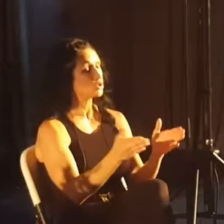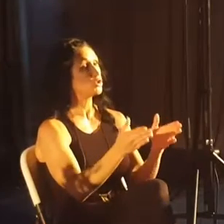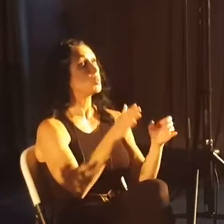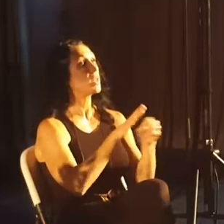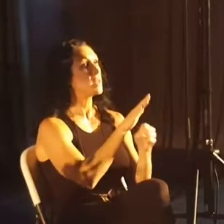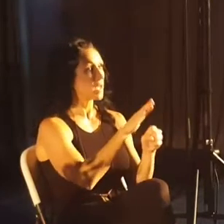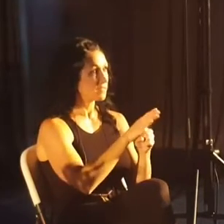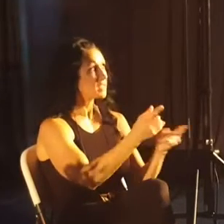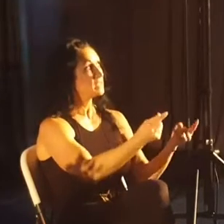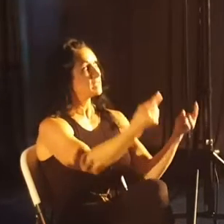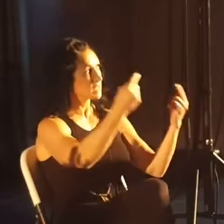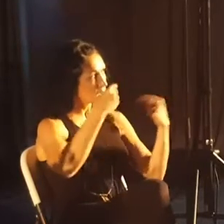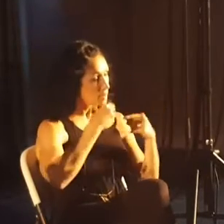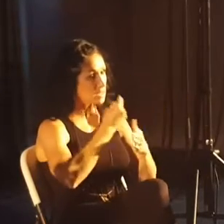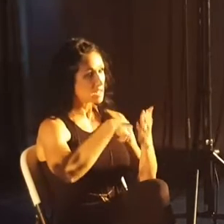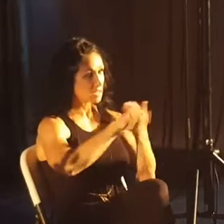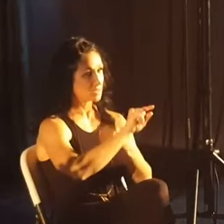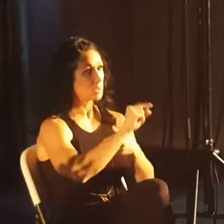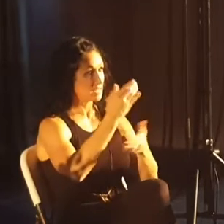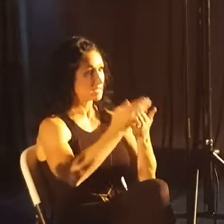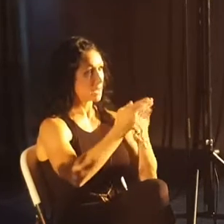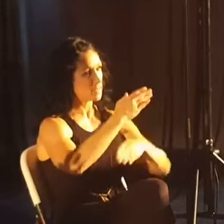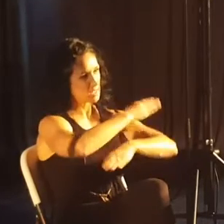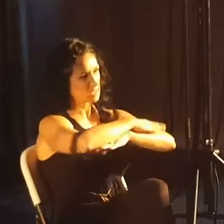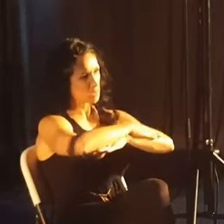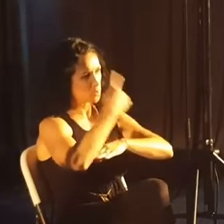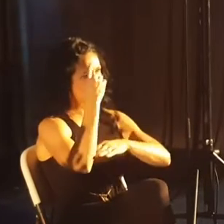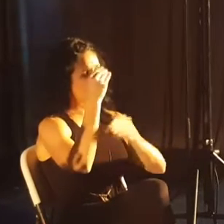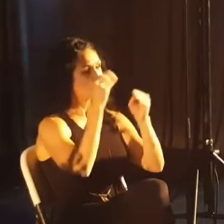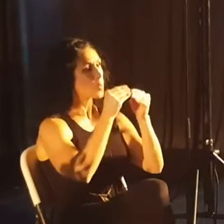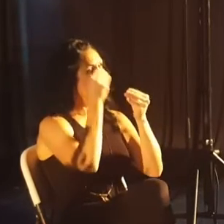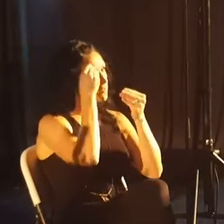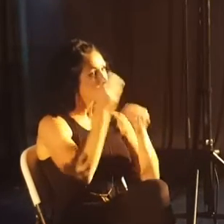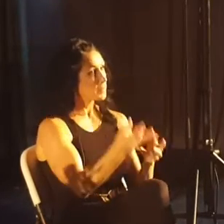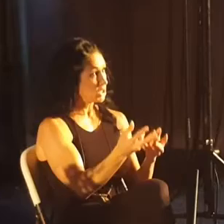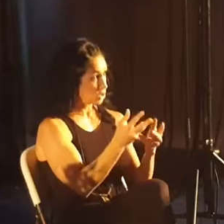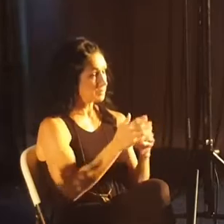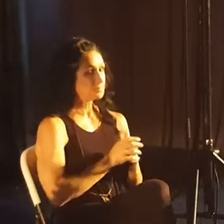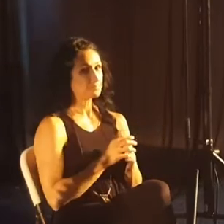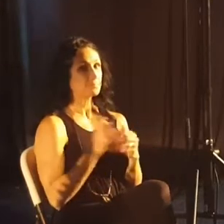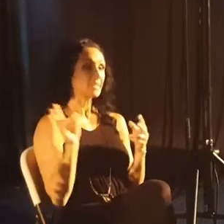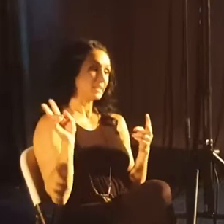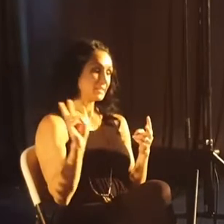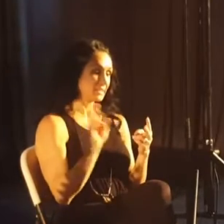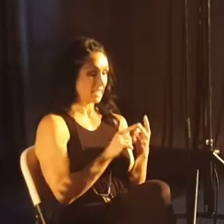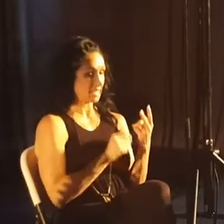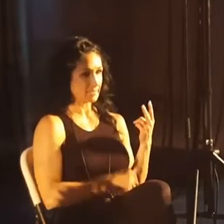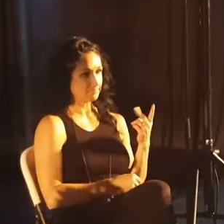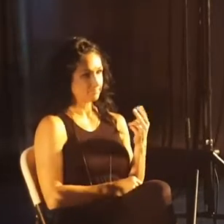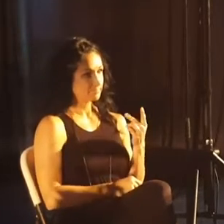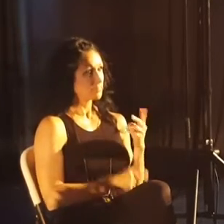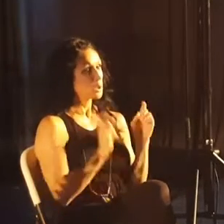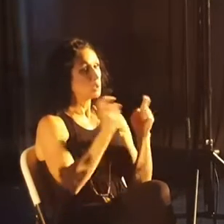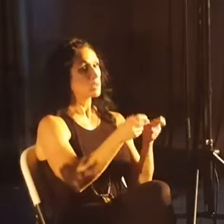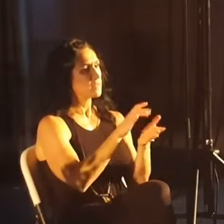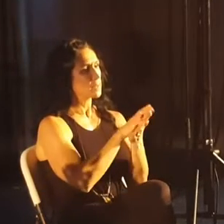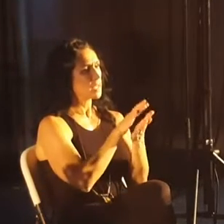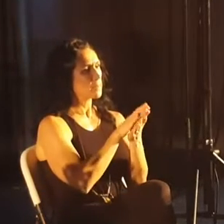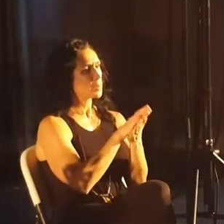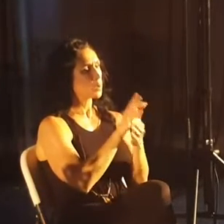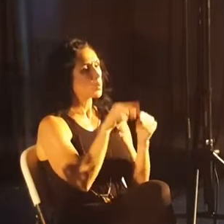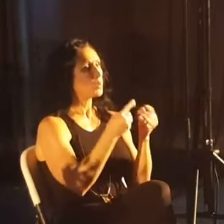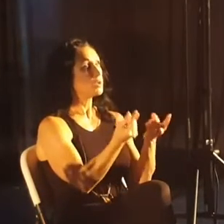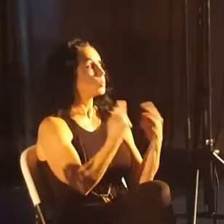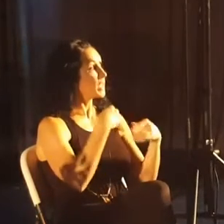next week and stop at the table on your way out to get more information about that. The second thing, you were handed a piece of paper, a bulletin, when you